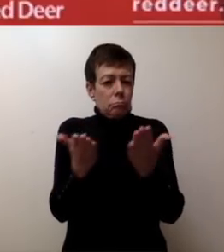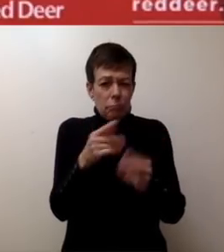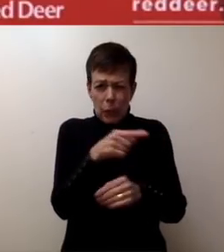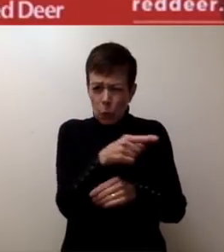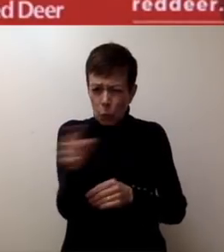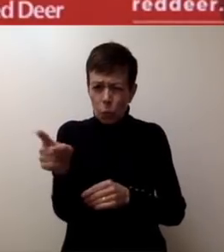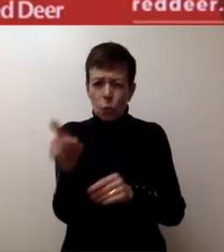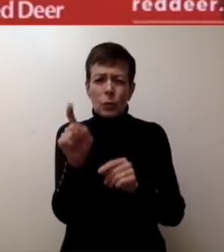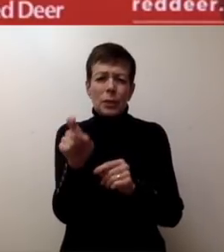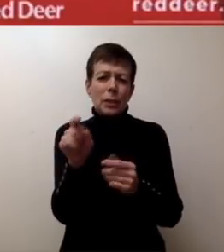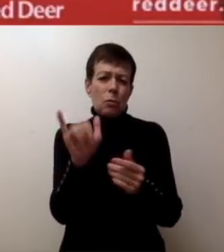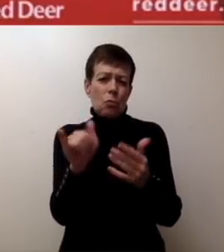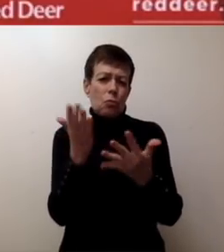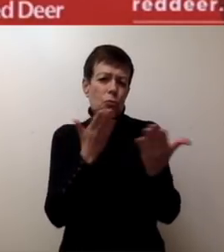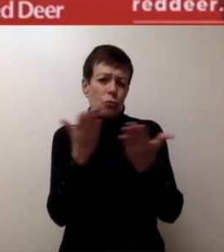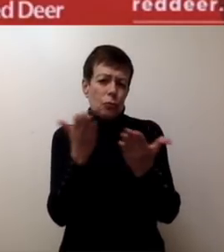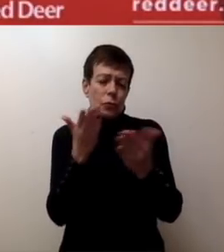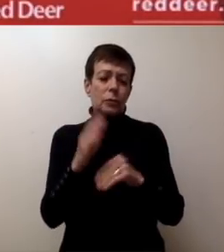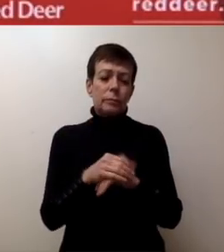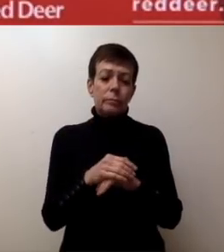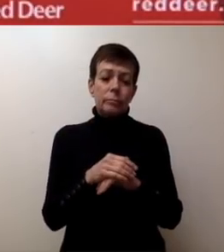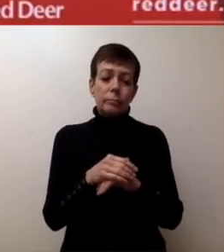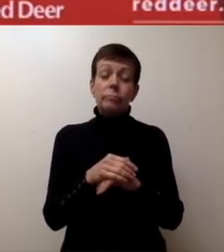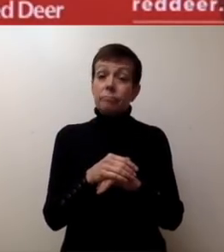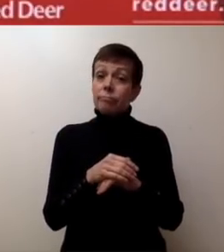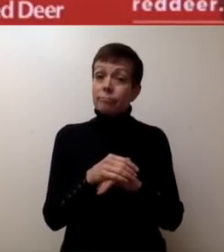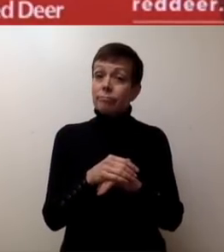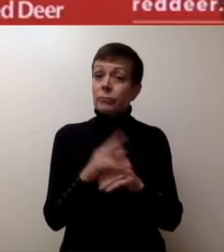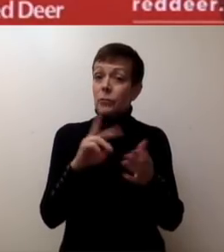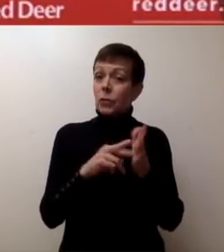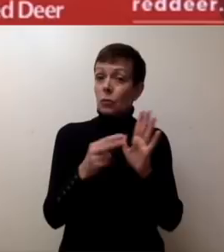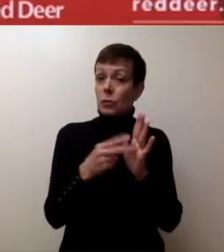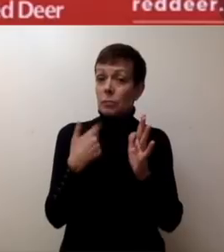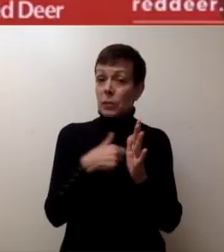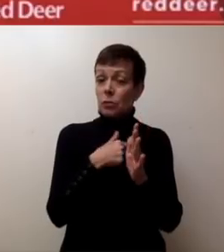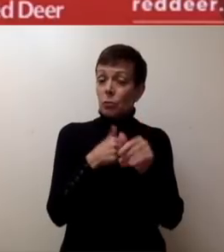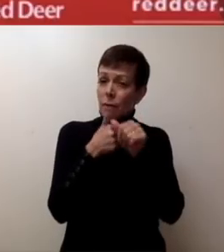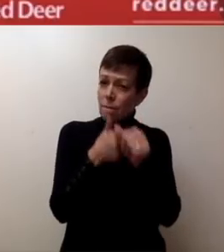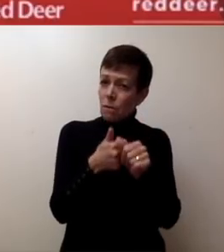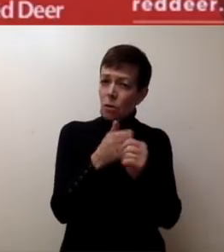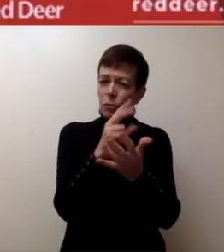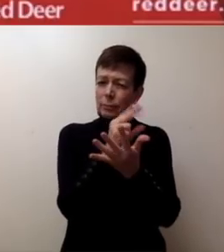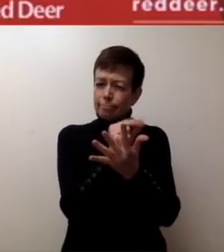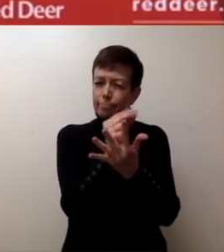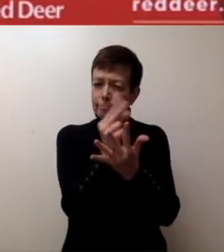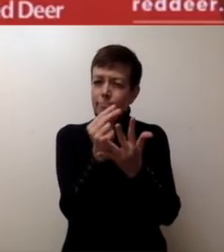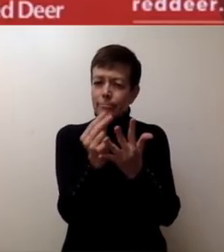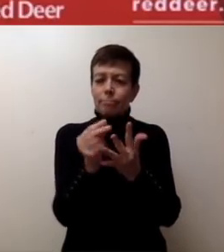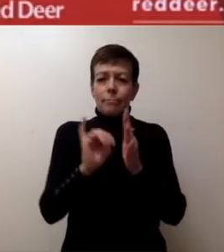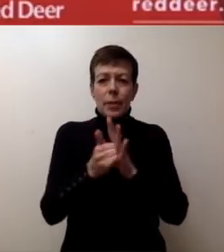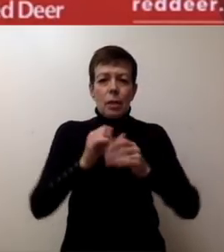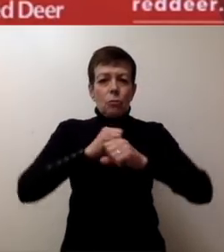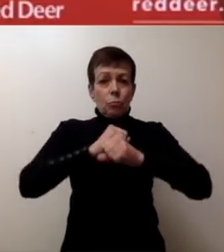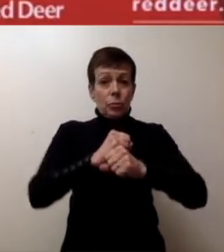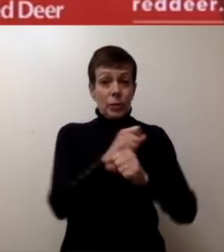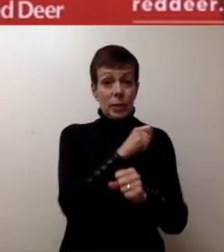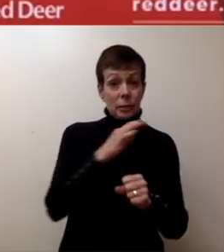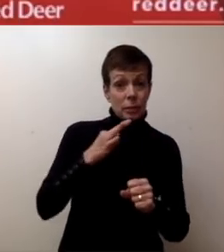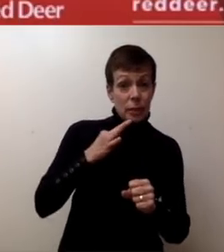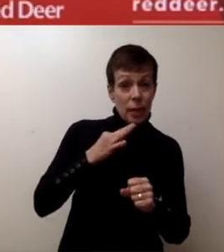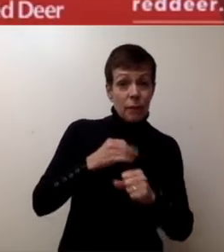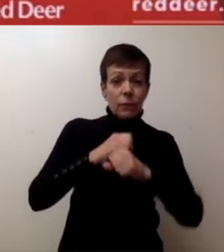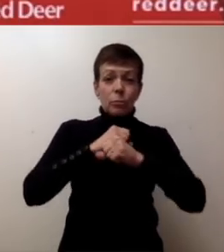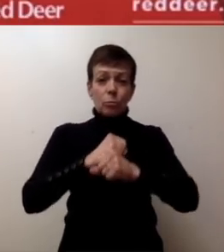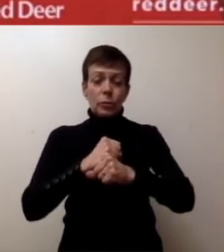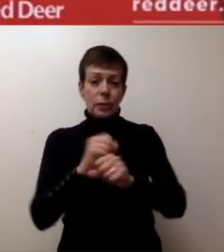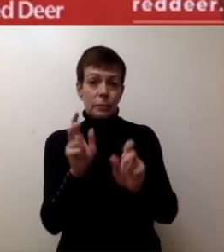need. For this reason, we continue to take all necessary steps to protect our residents and our staff. For health-related